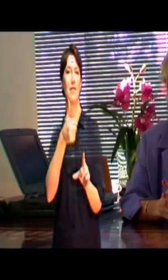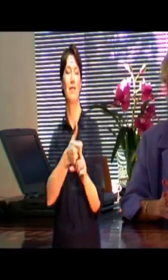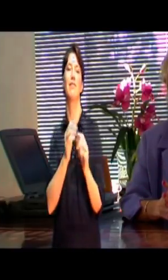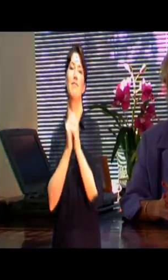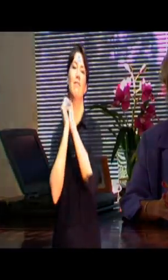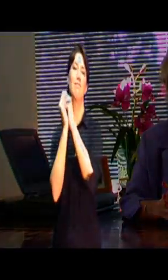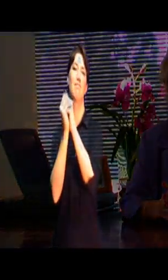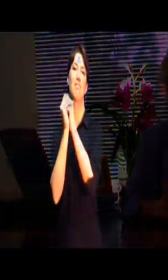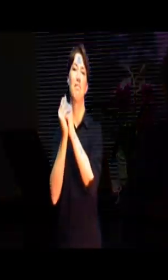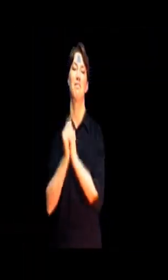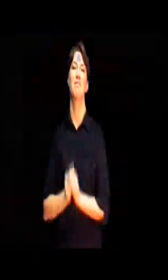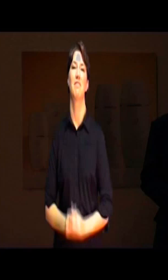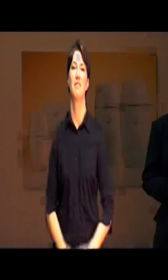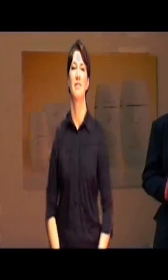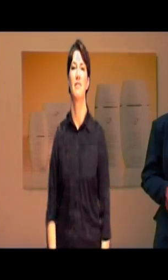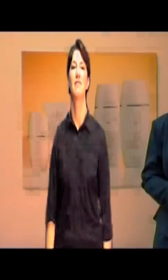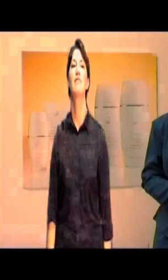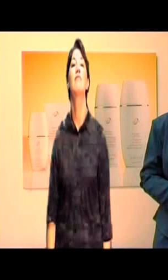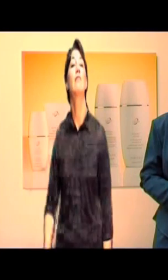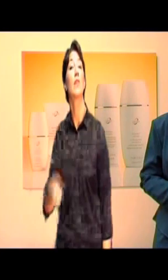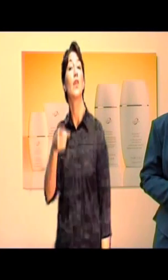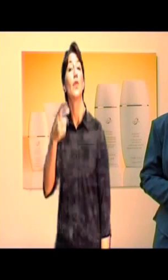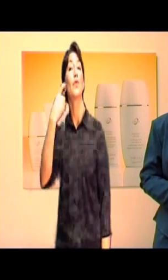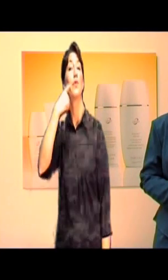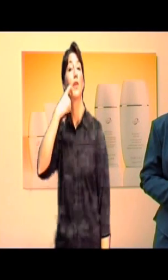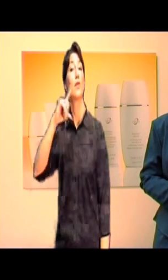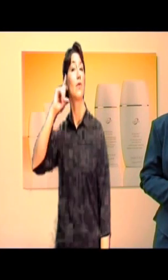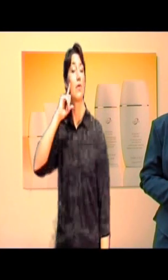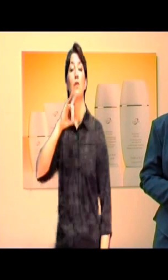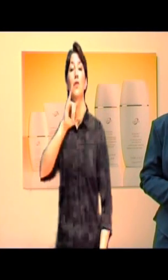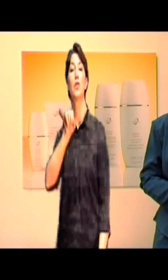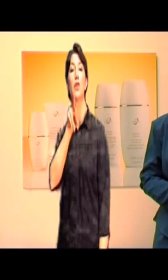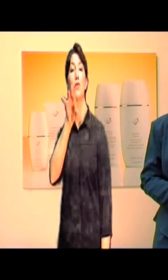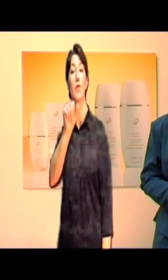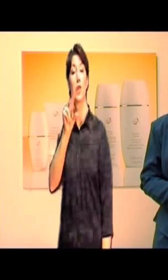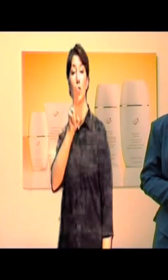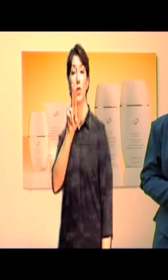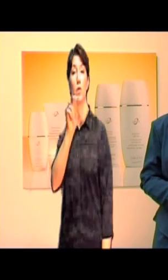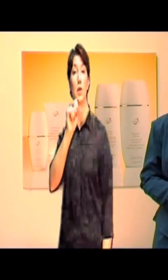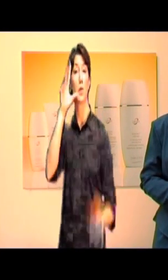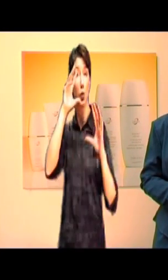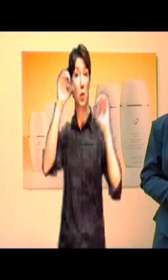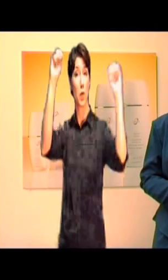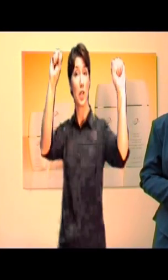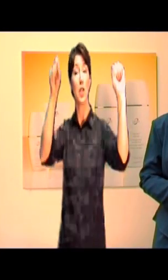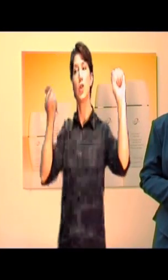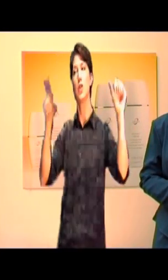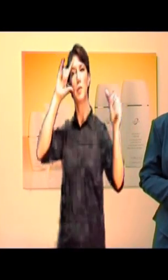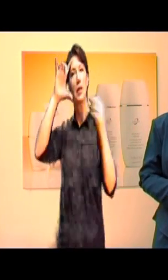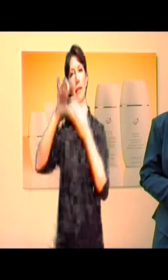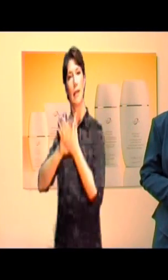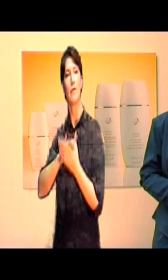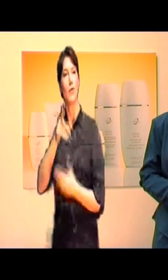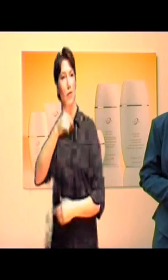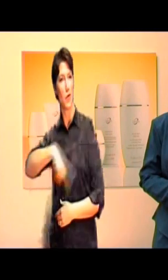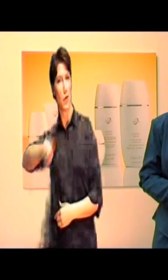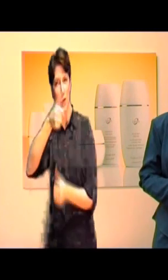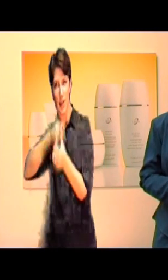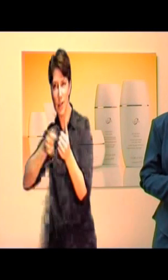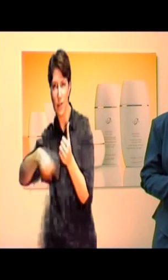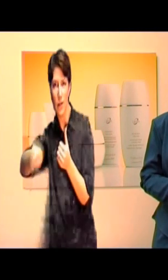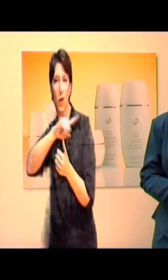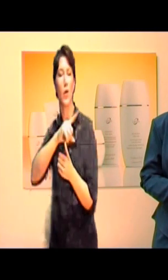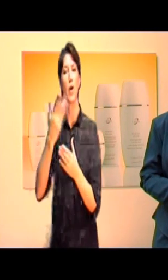Congratulations. As you've just heard, Jafra's U.S. President sees every one of you as a partner in the Jafra business